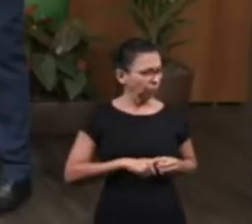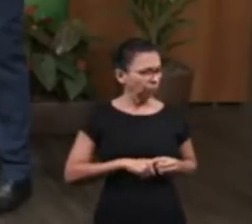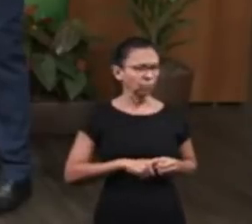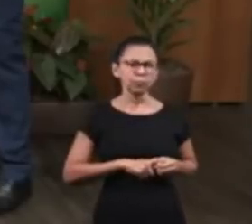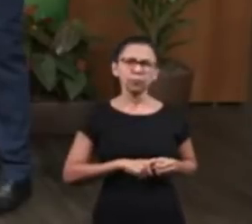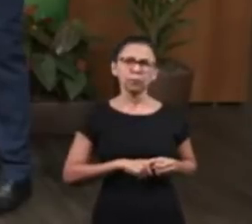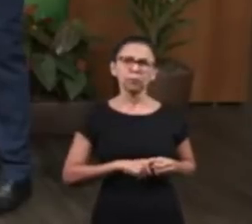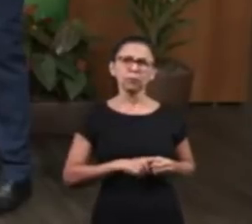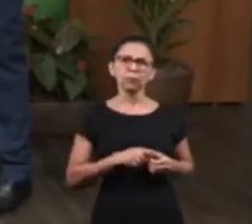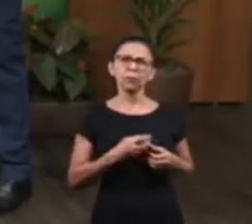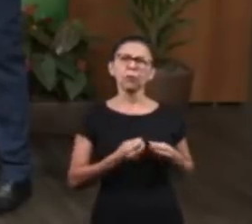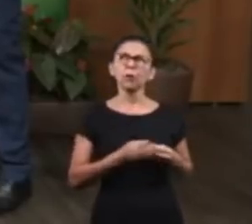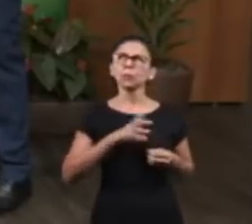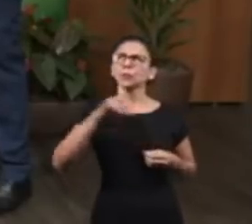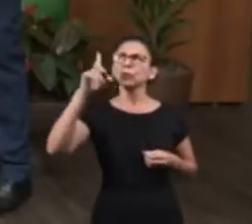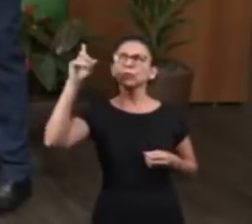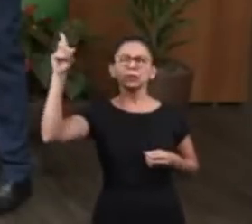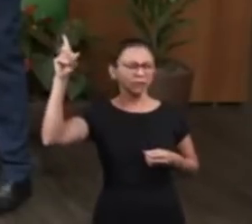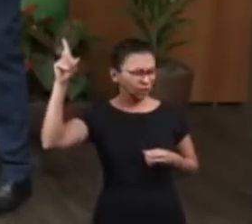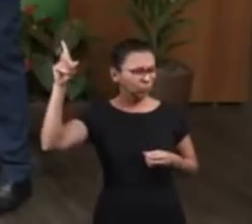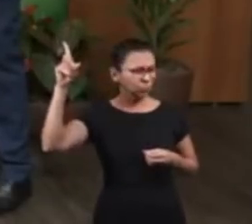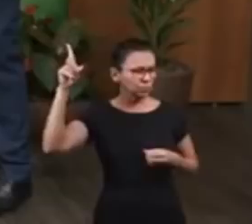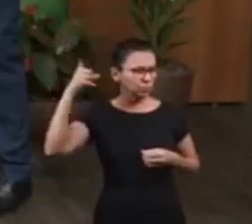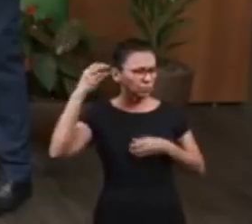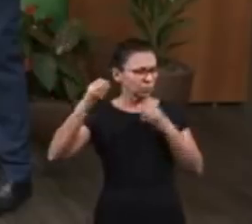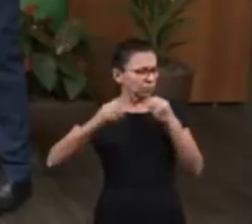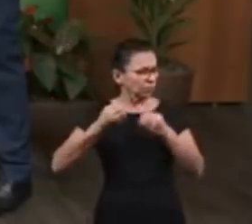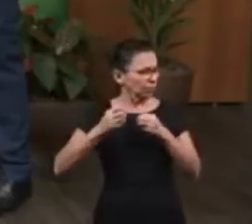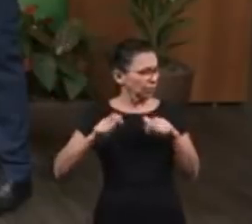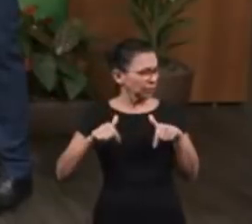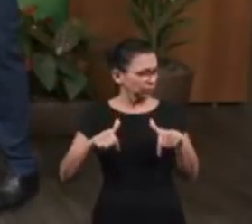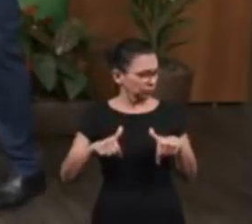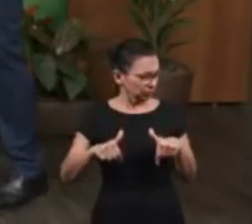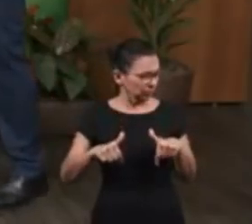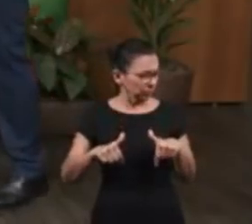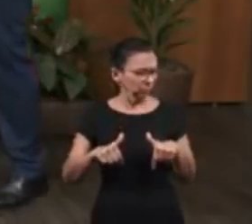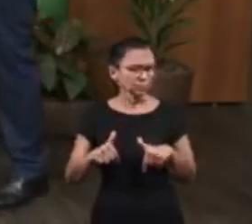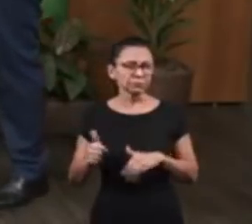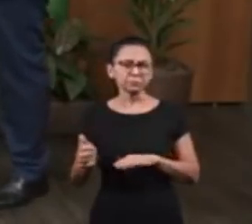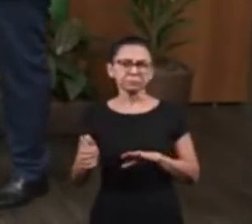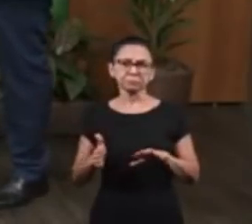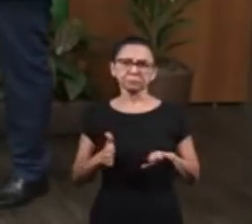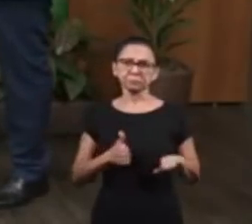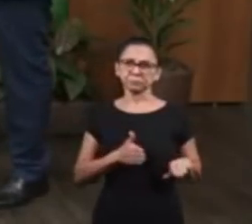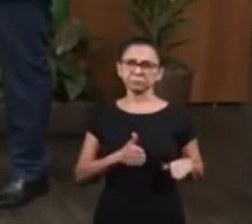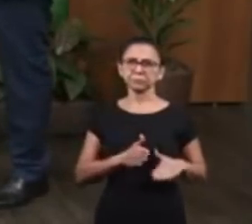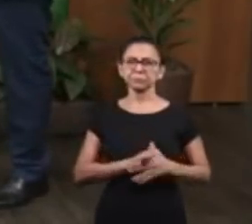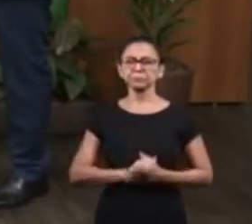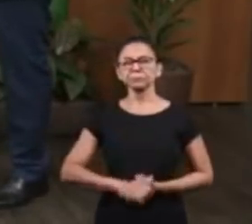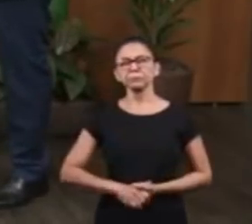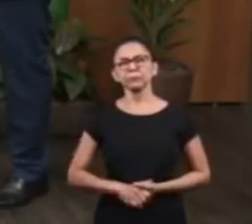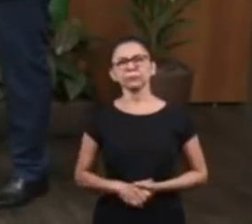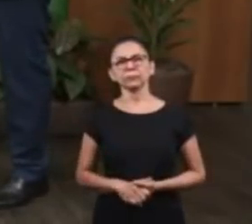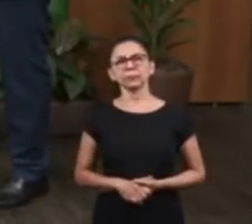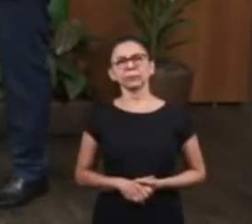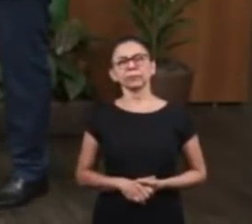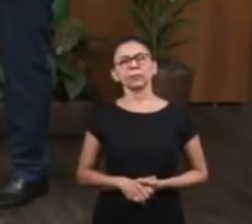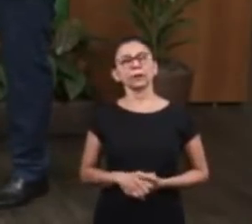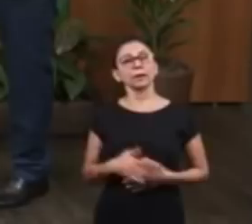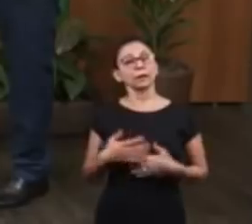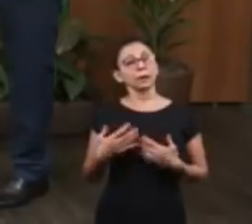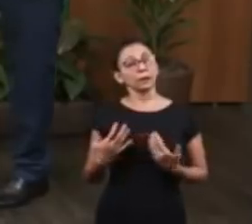And then he said, they returned our money. What has God done to us?